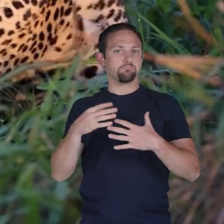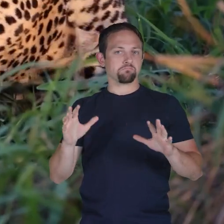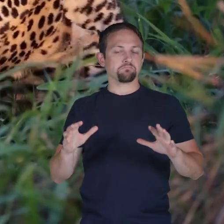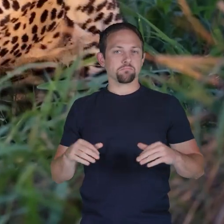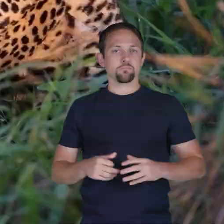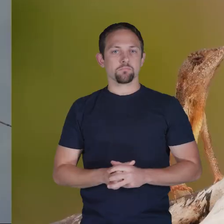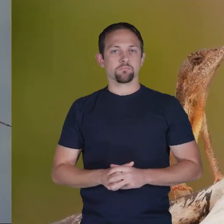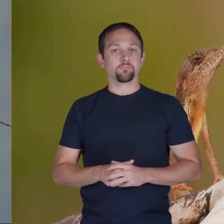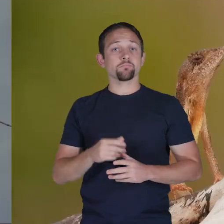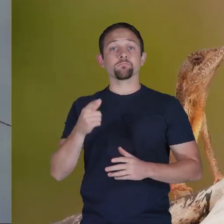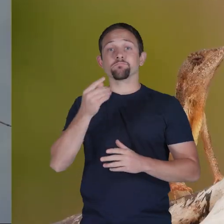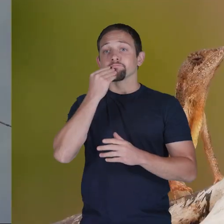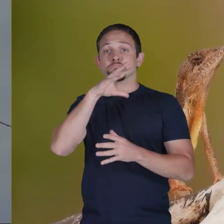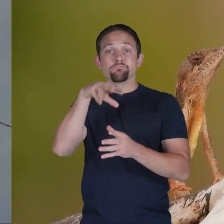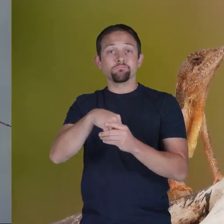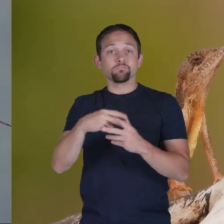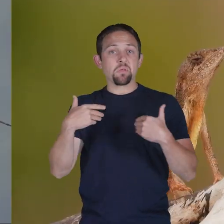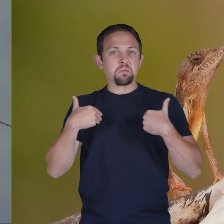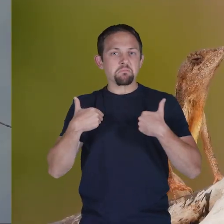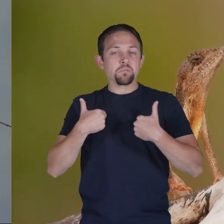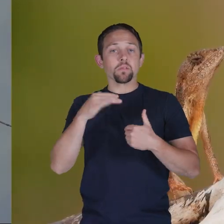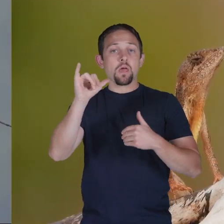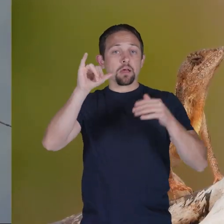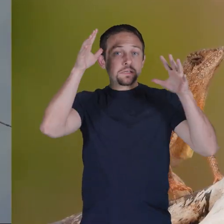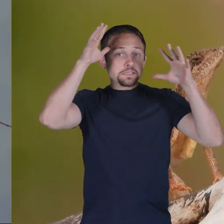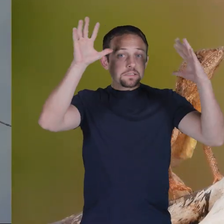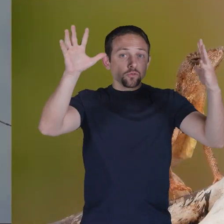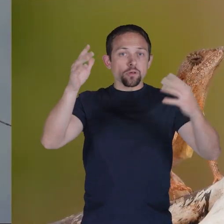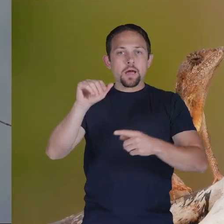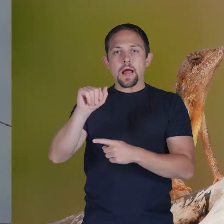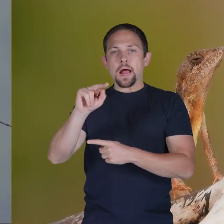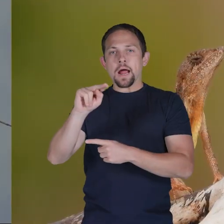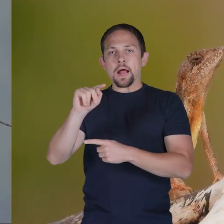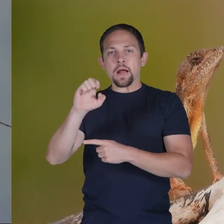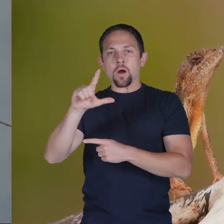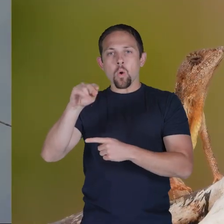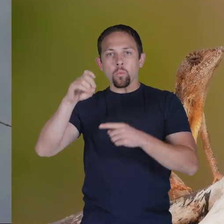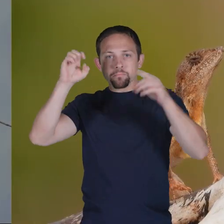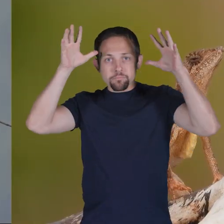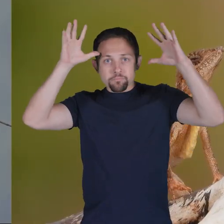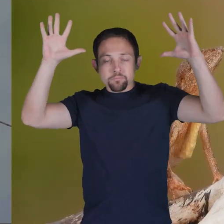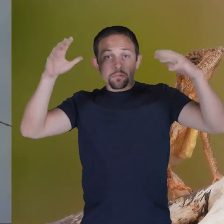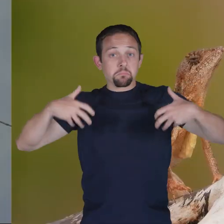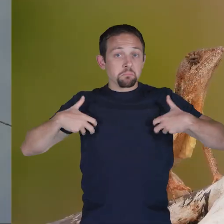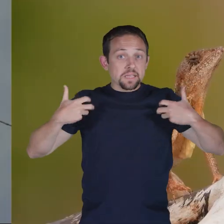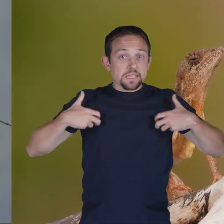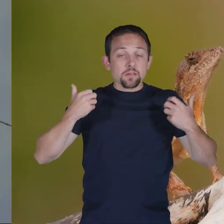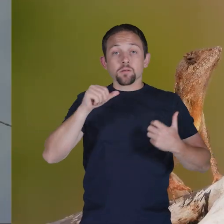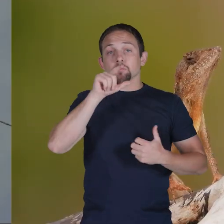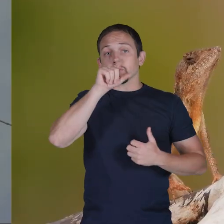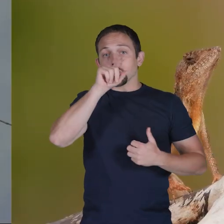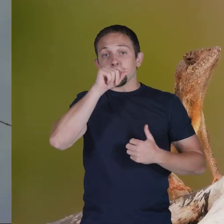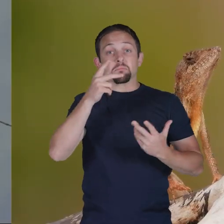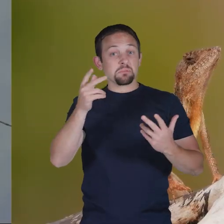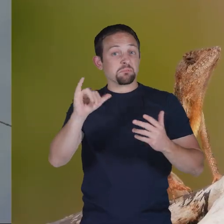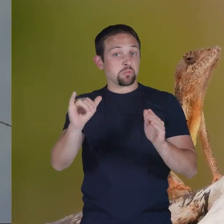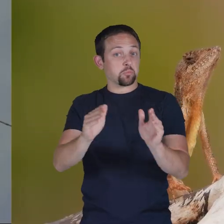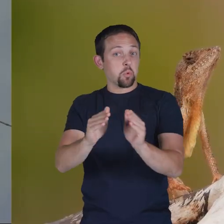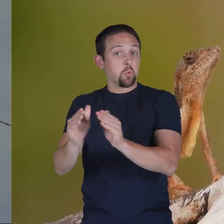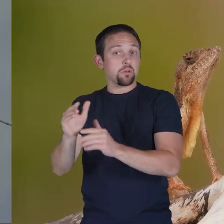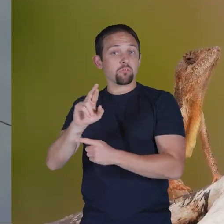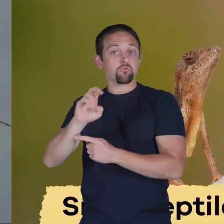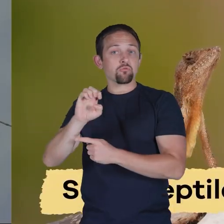meat their diet includes animals like deer antelope monkeys birds